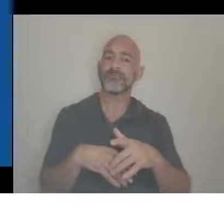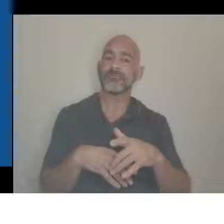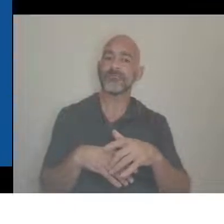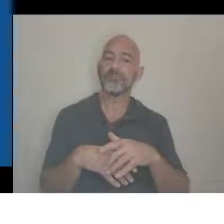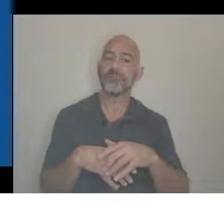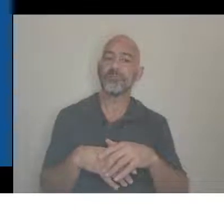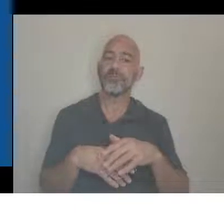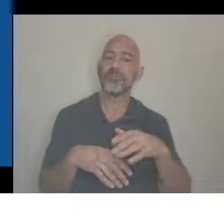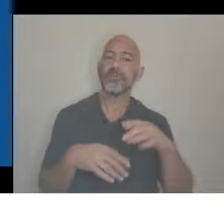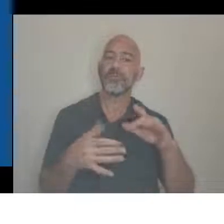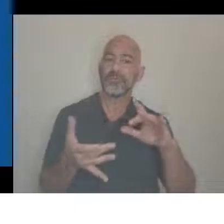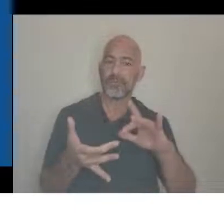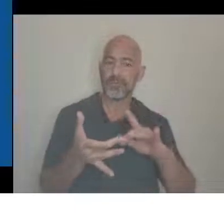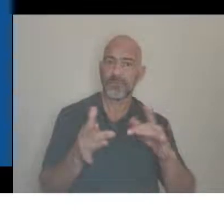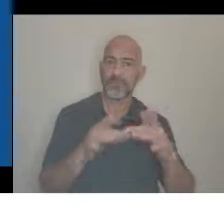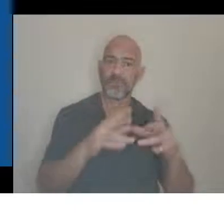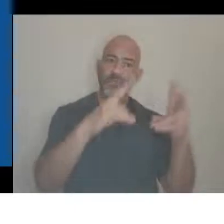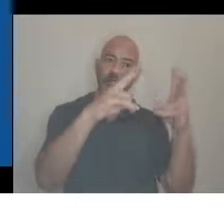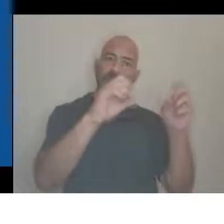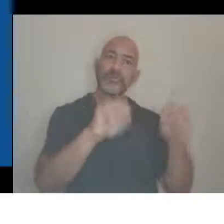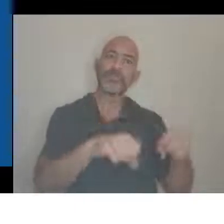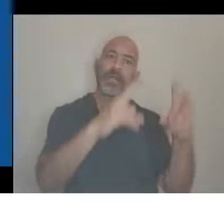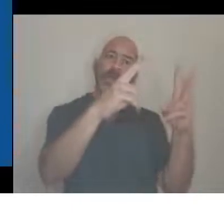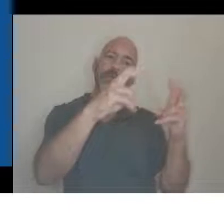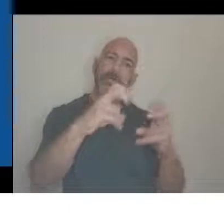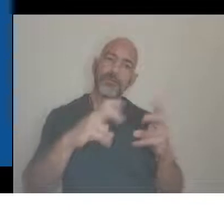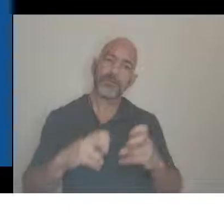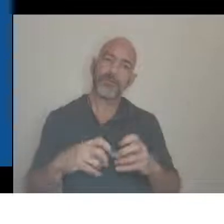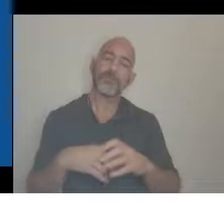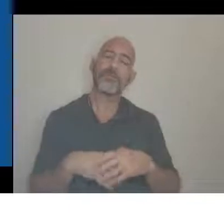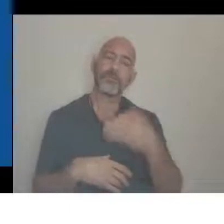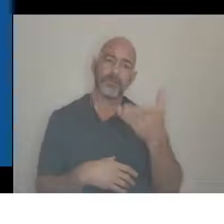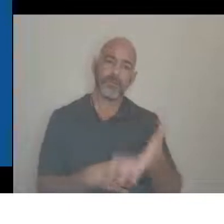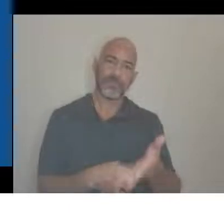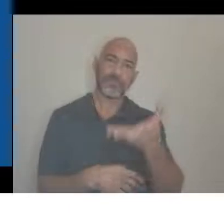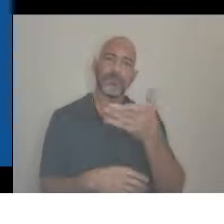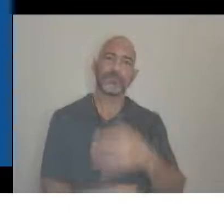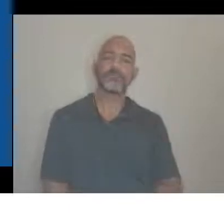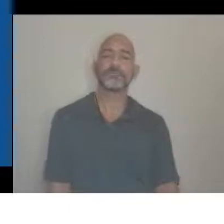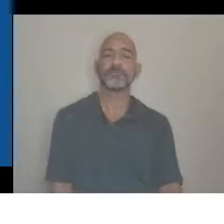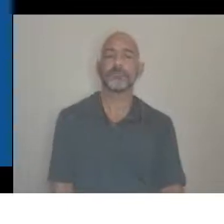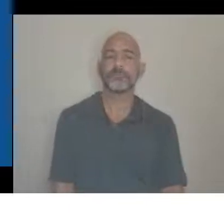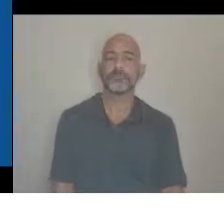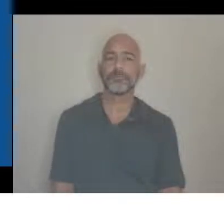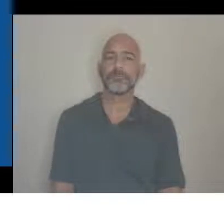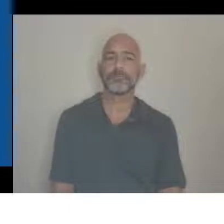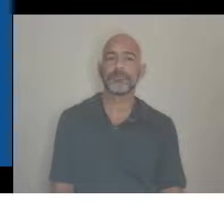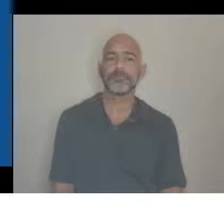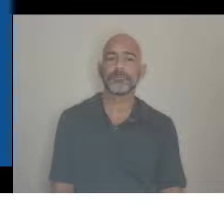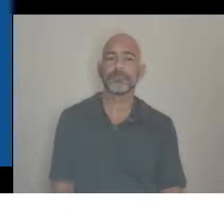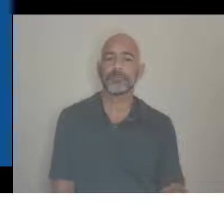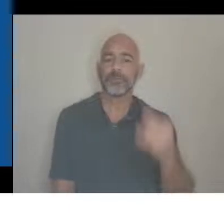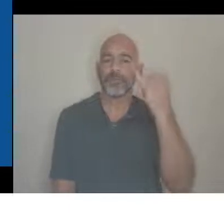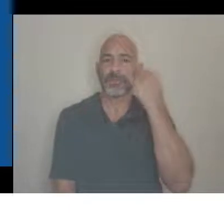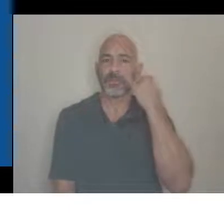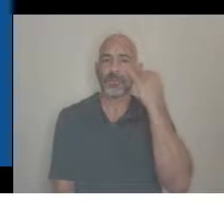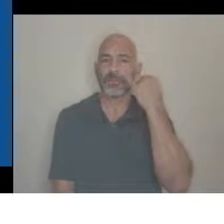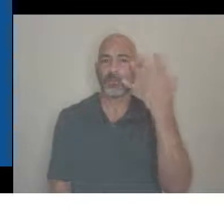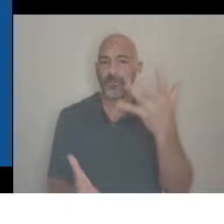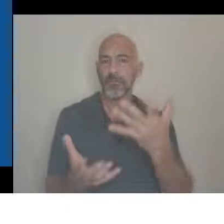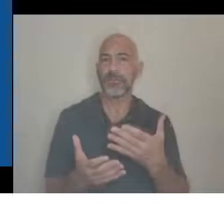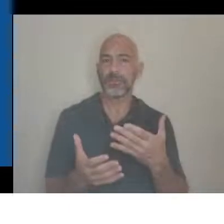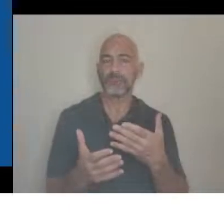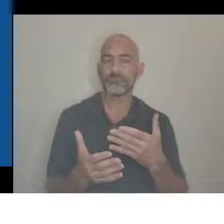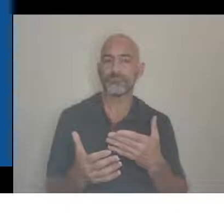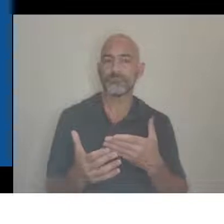on the downloaded version of this. Um, and so if we want to go through, uh,